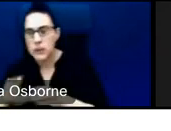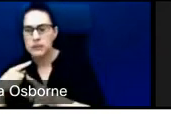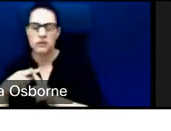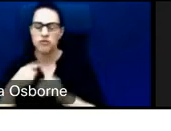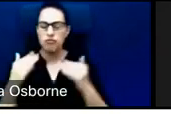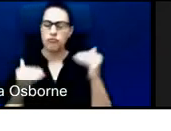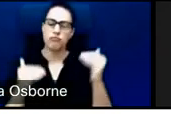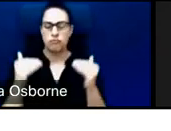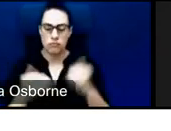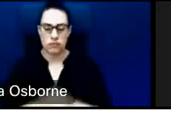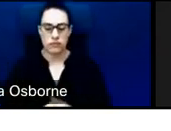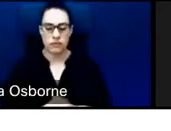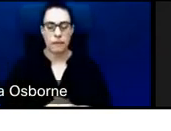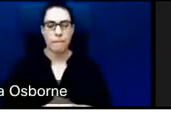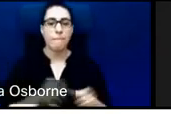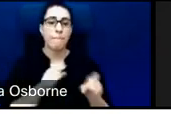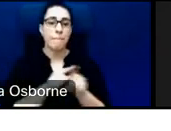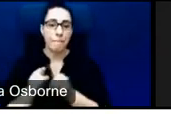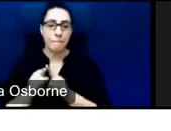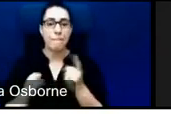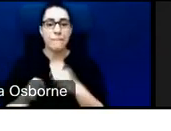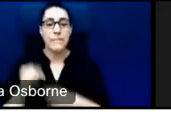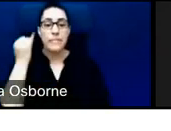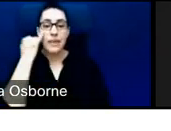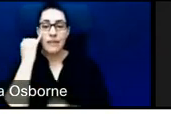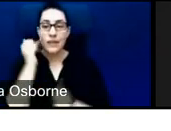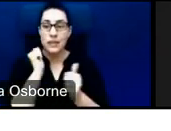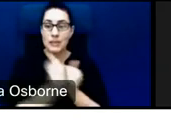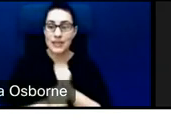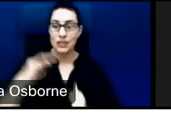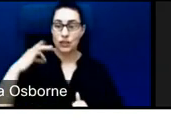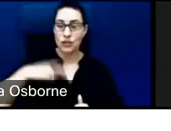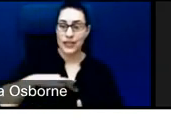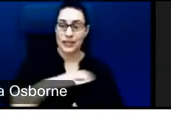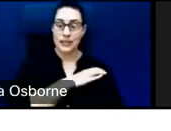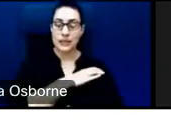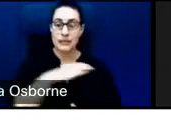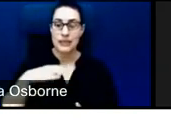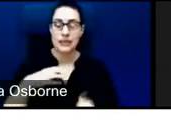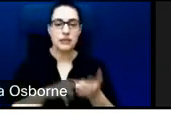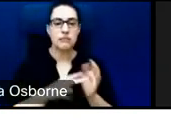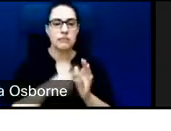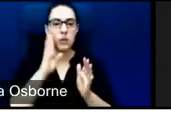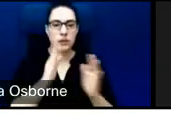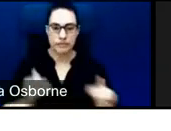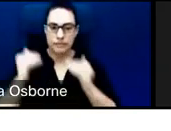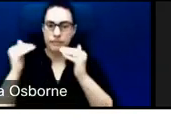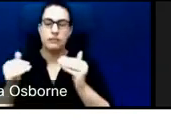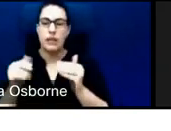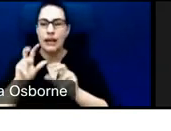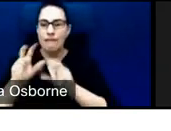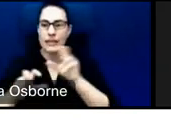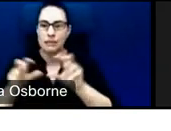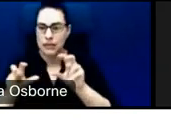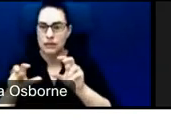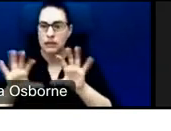our investment committee. If it passes credit committee and then proceeds to investment committee, the IQ score and the assessment is incorporated